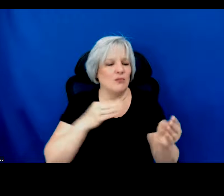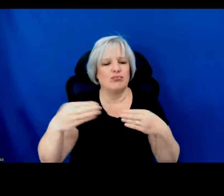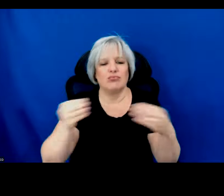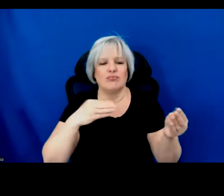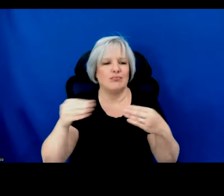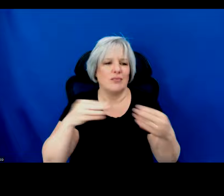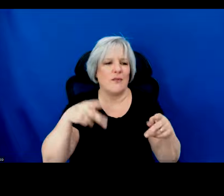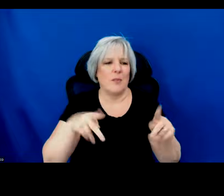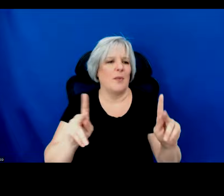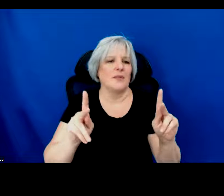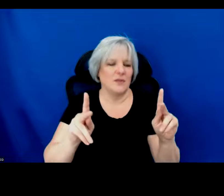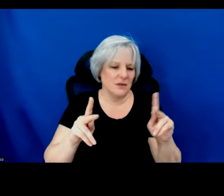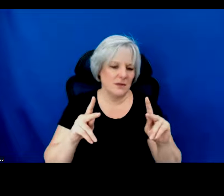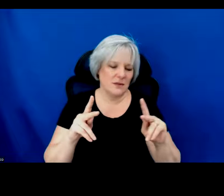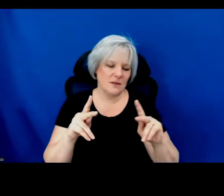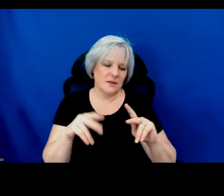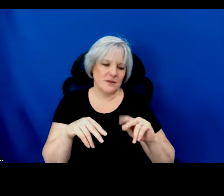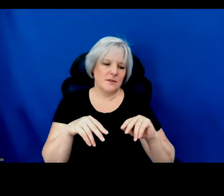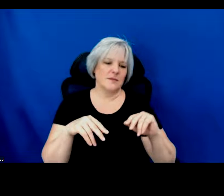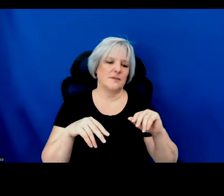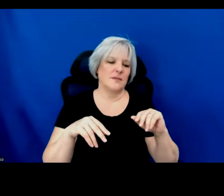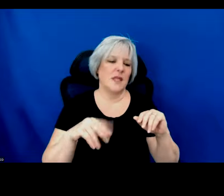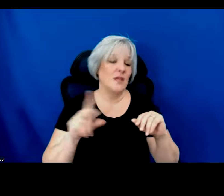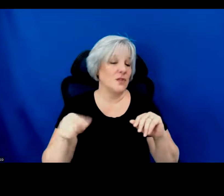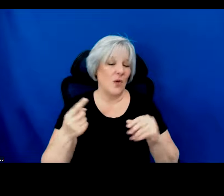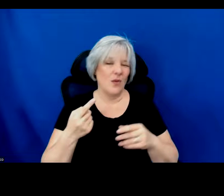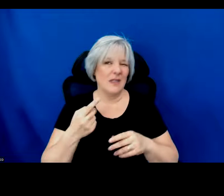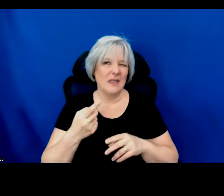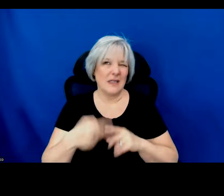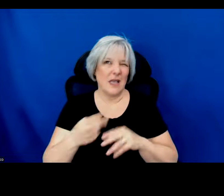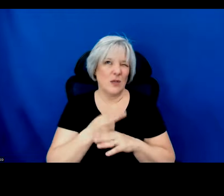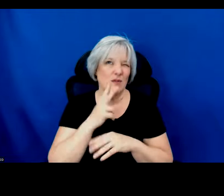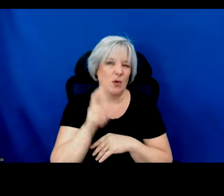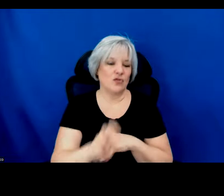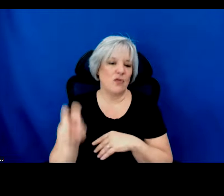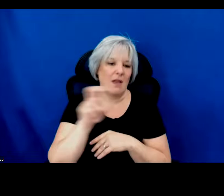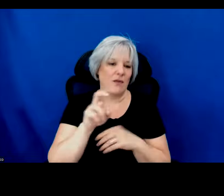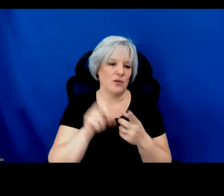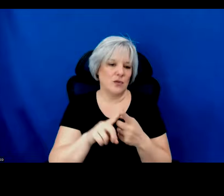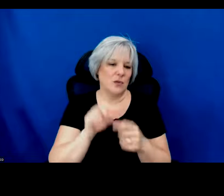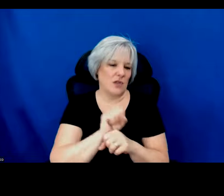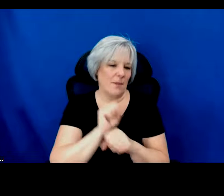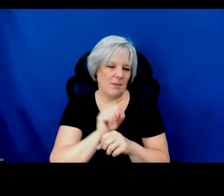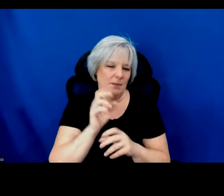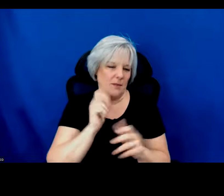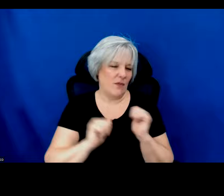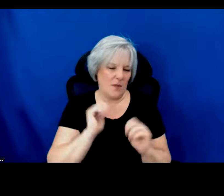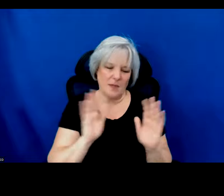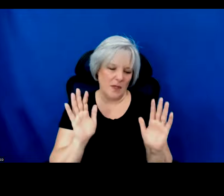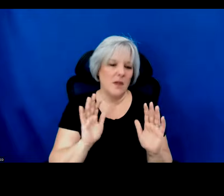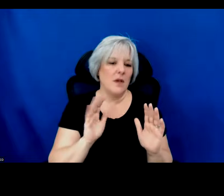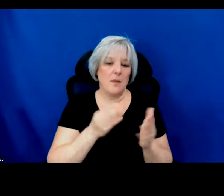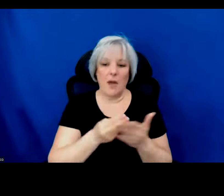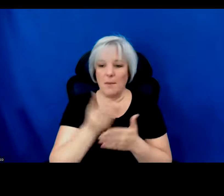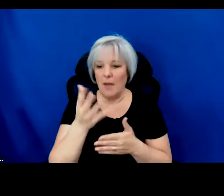uses. So there's just about, the only thing they can't use it for is travel to a gig. But other than that, for buying